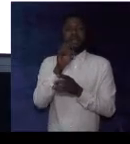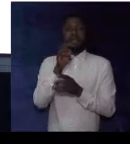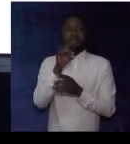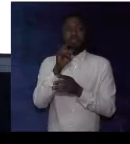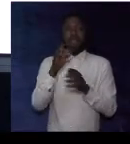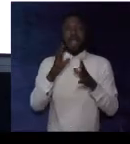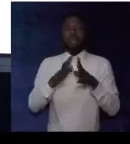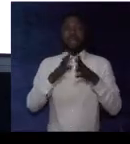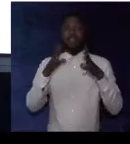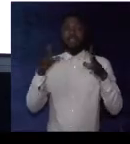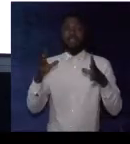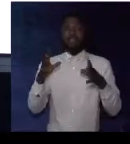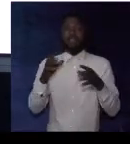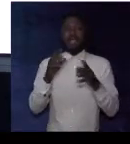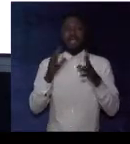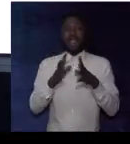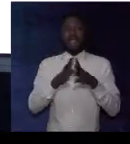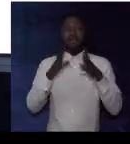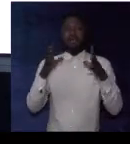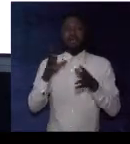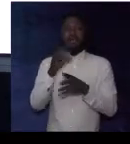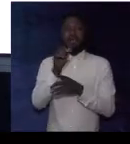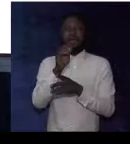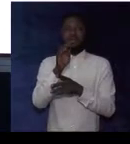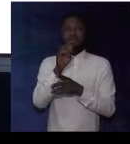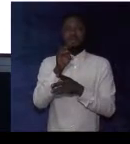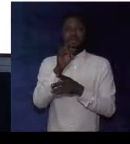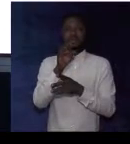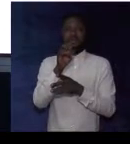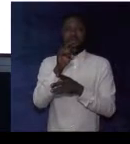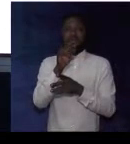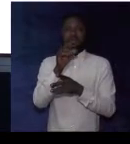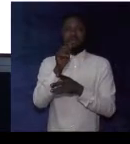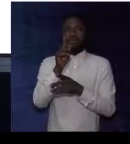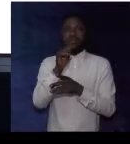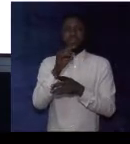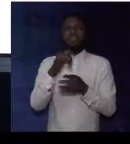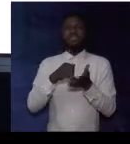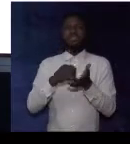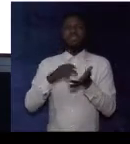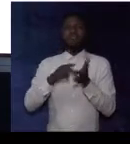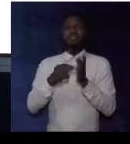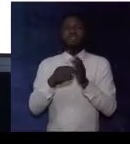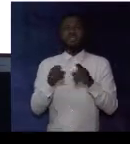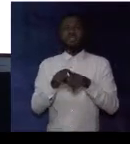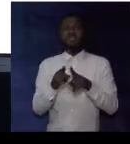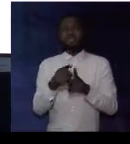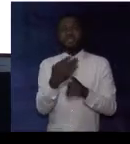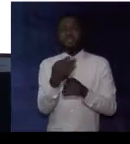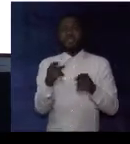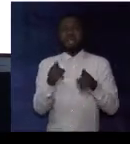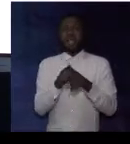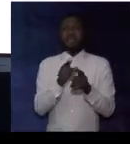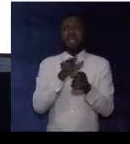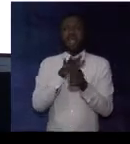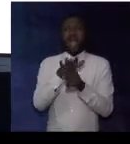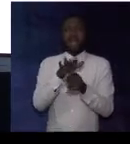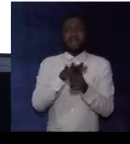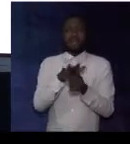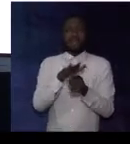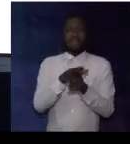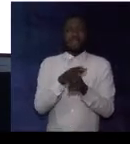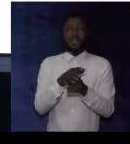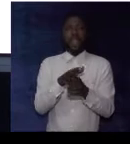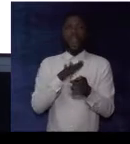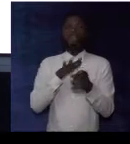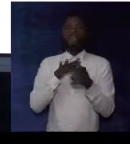Abundant. Abundant. It has the same meaning. It means the same thing as adequate,